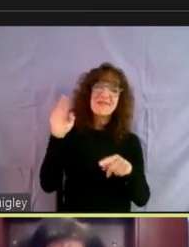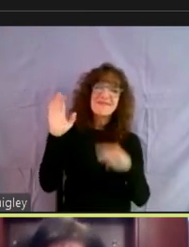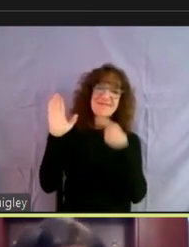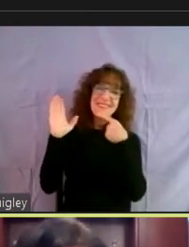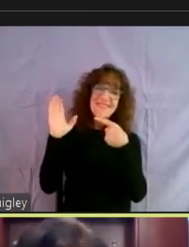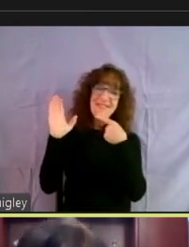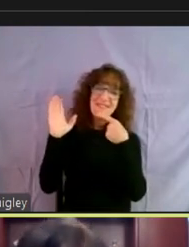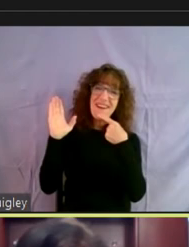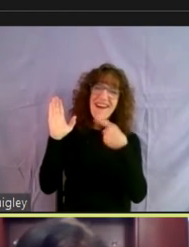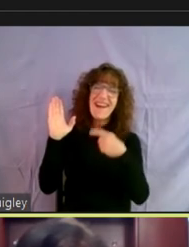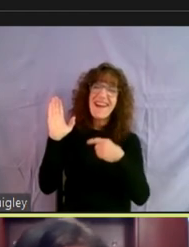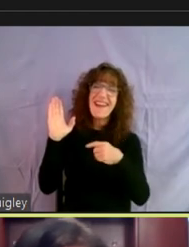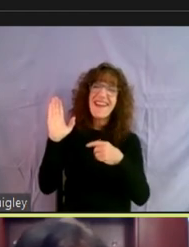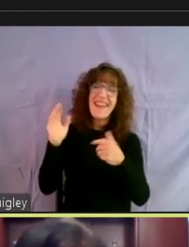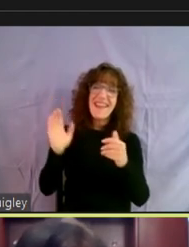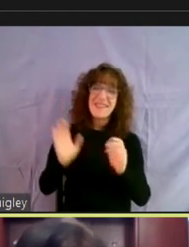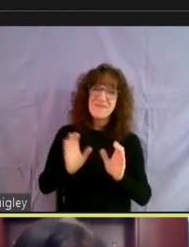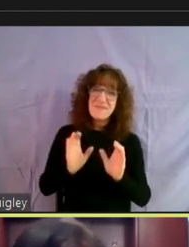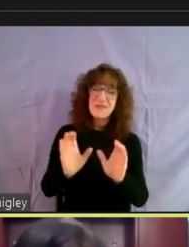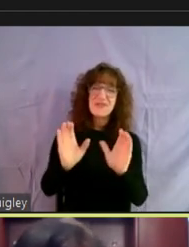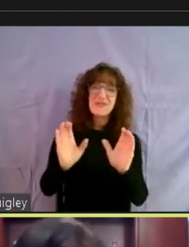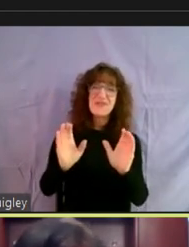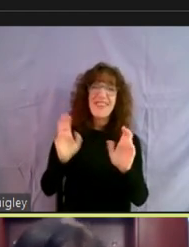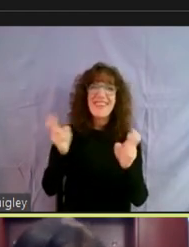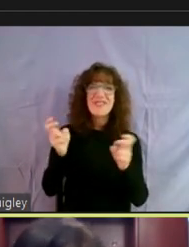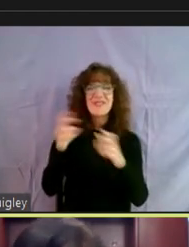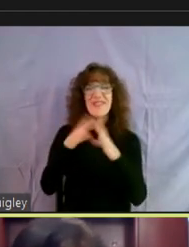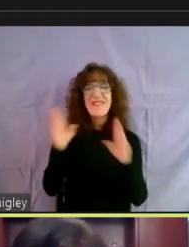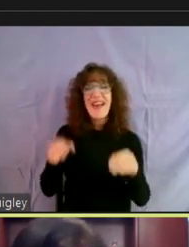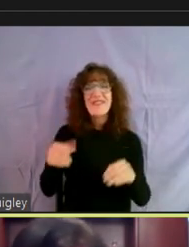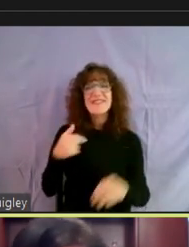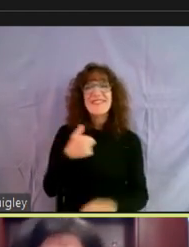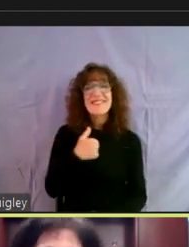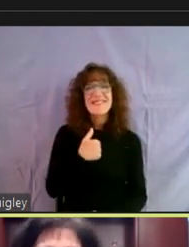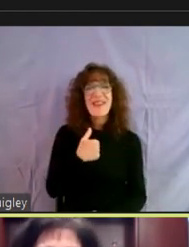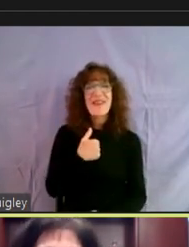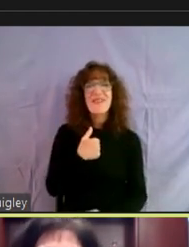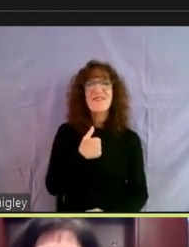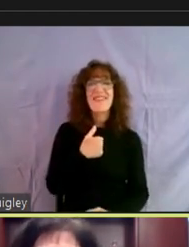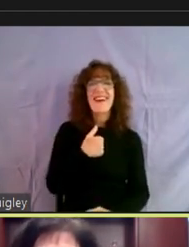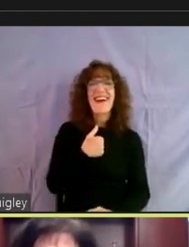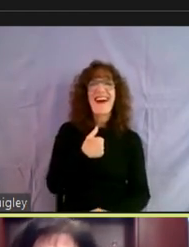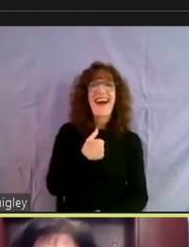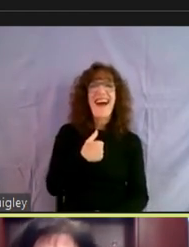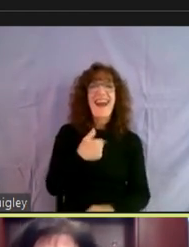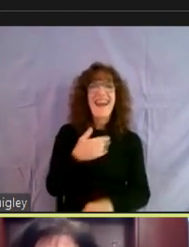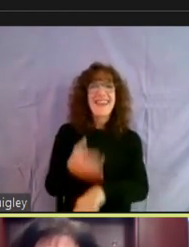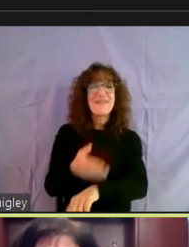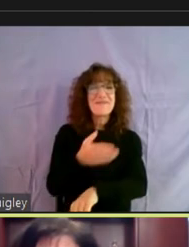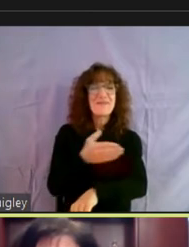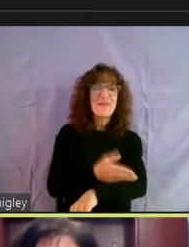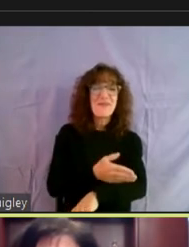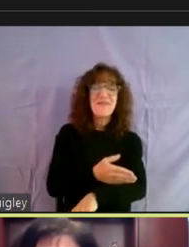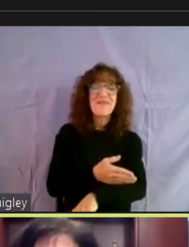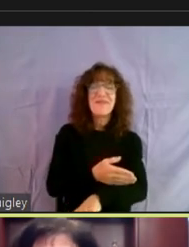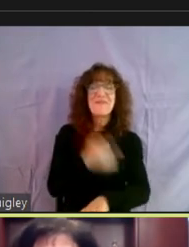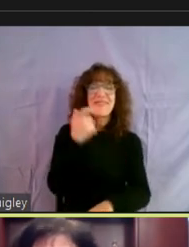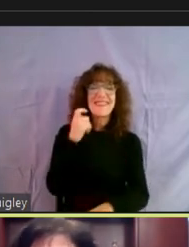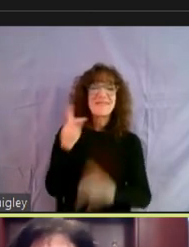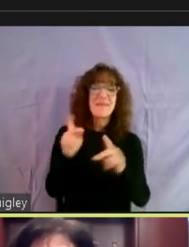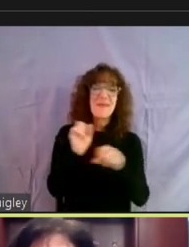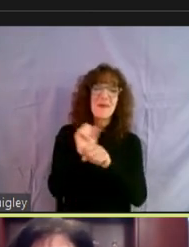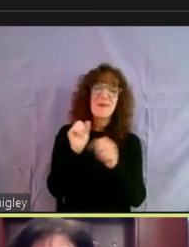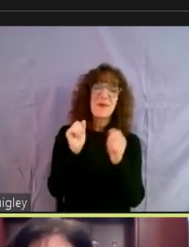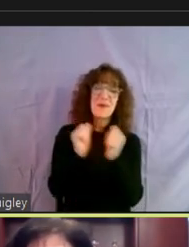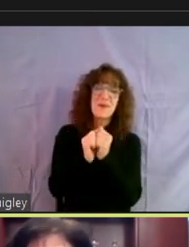and talk, push, push forward the issues of housing. So I get better as the people I work for are incredible. And I also want to recognize